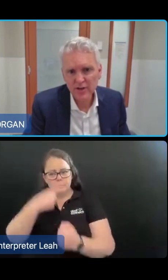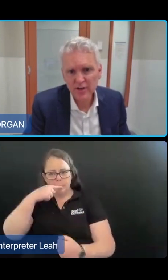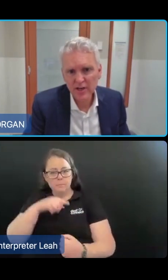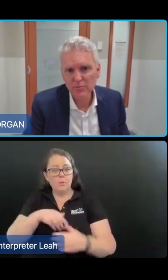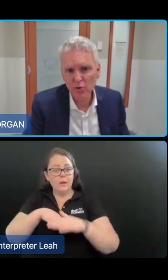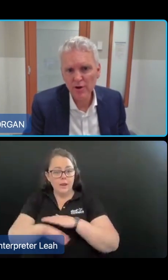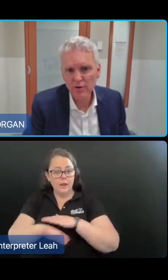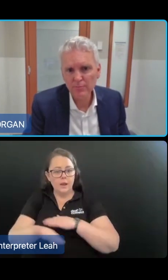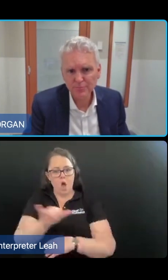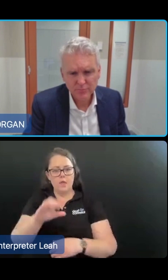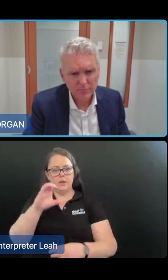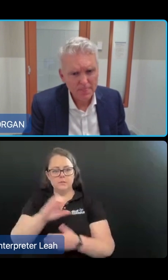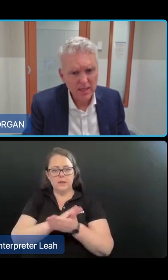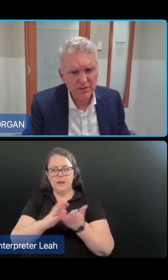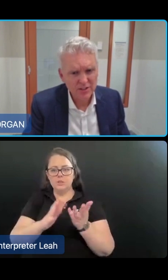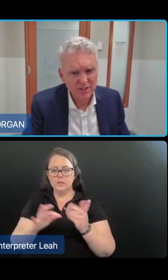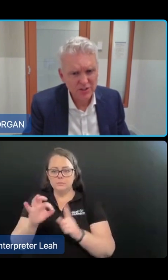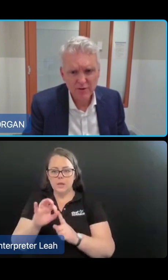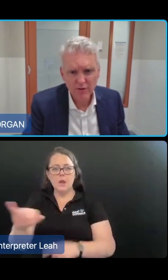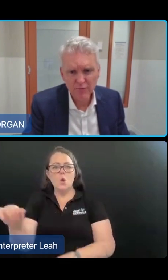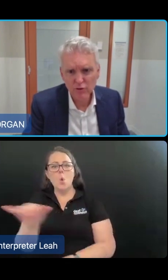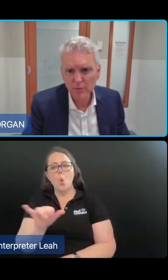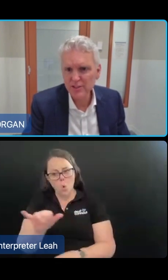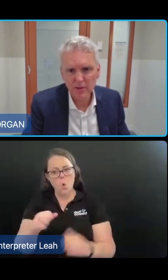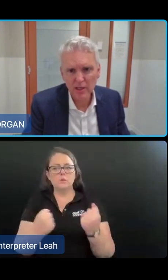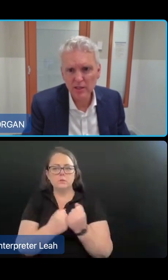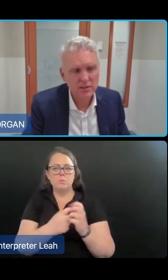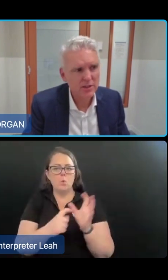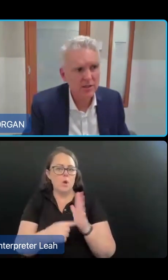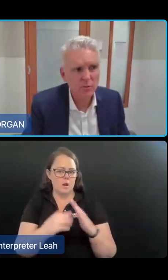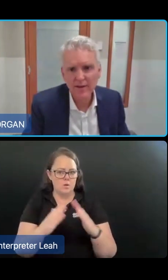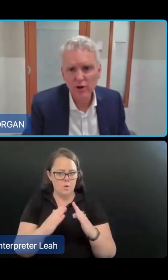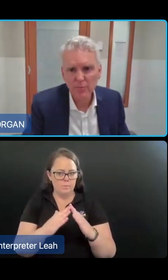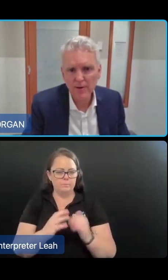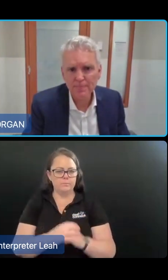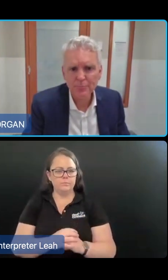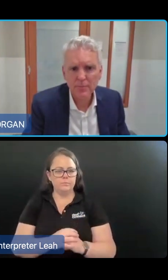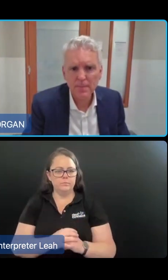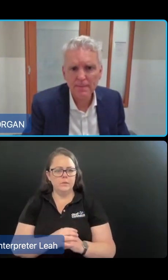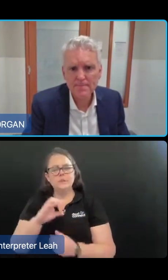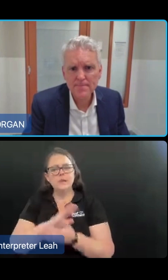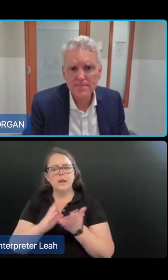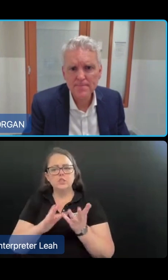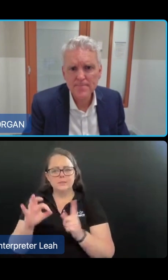classifications for support at home. The CHSP referrals will be similar to the way they operate now.